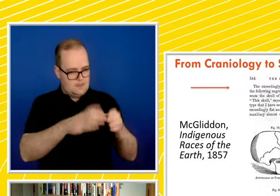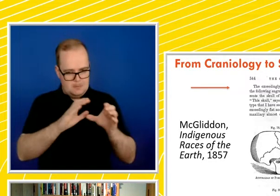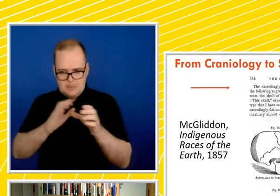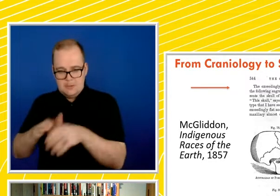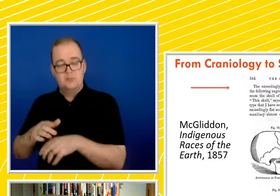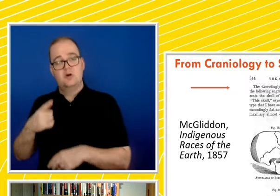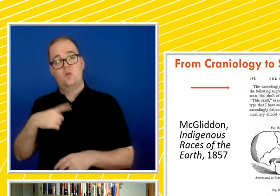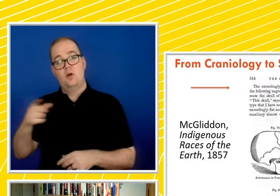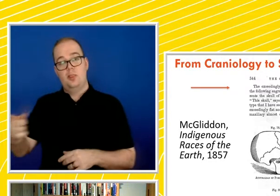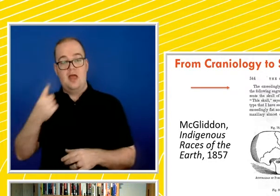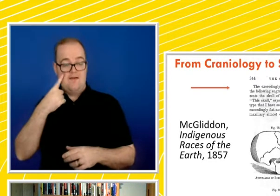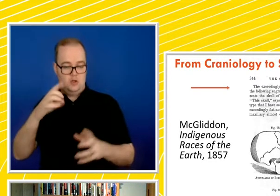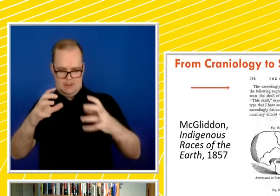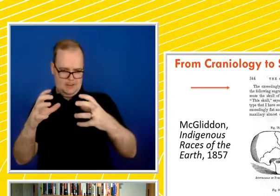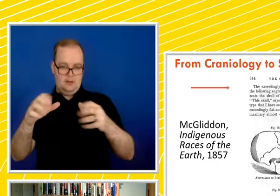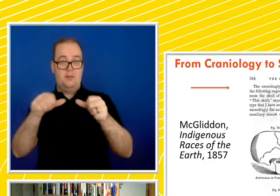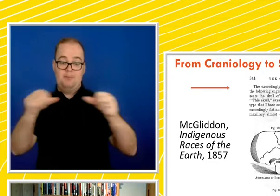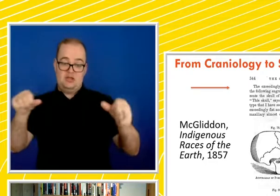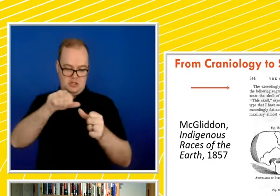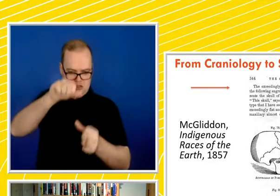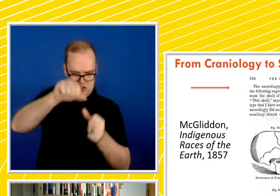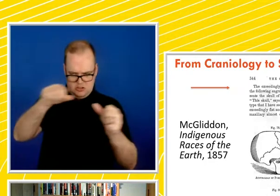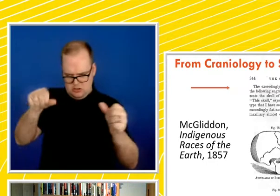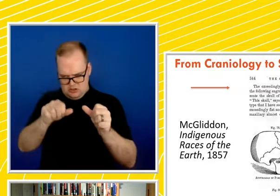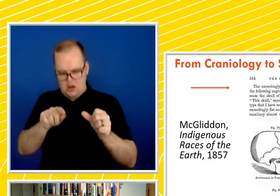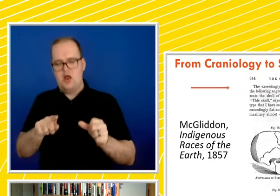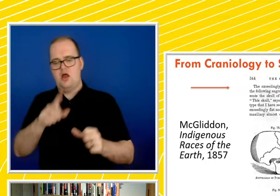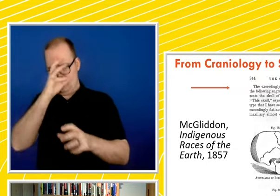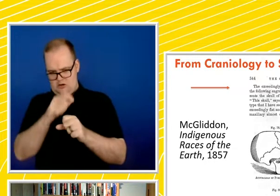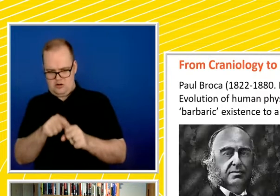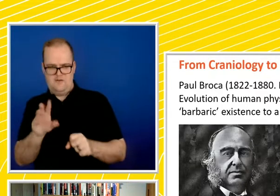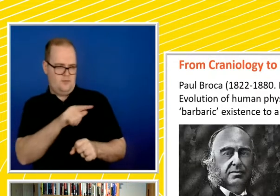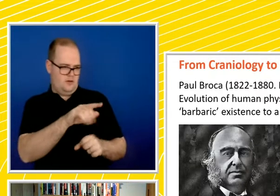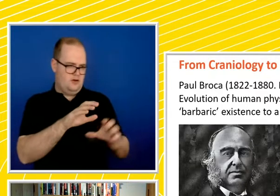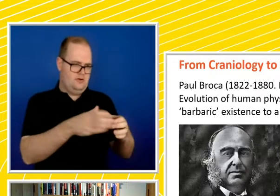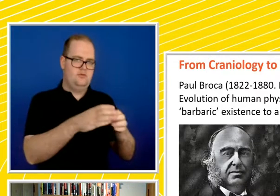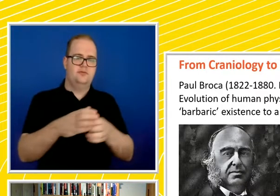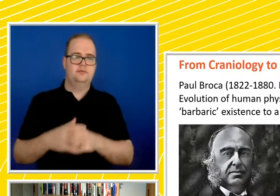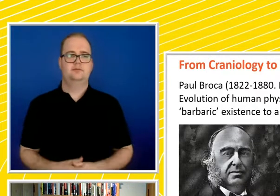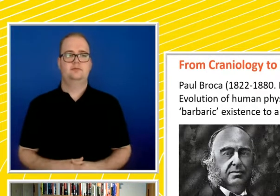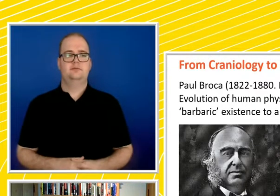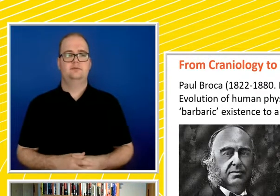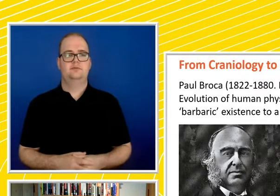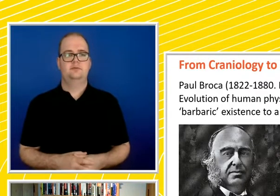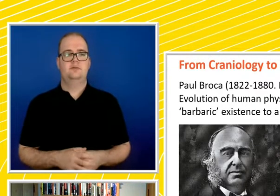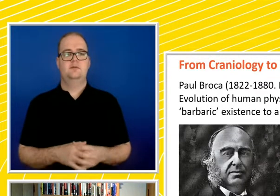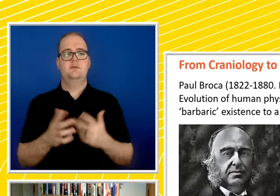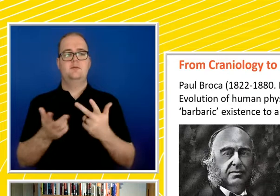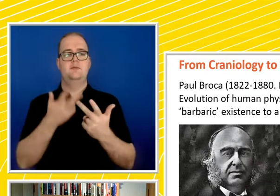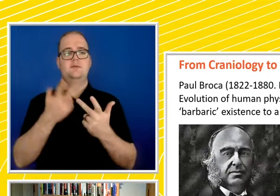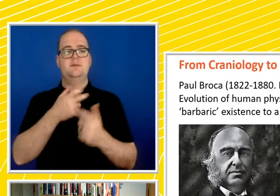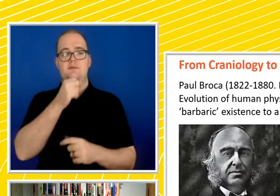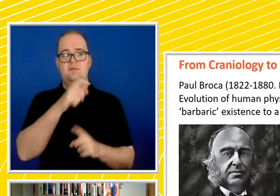of the measurements of these skulls from his collection. Paul Broker, a Frenchman,